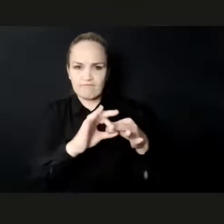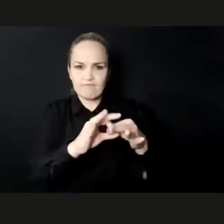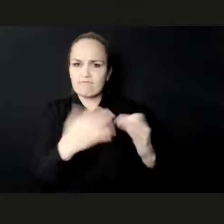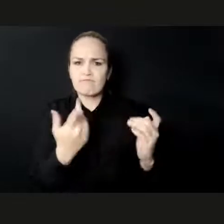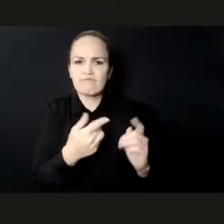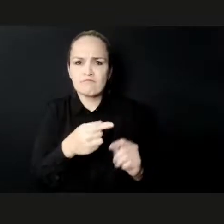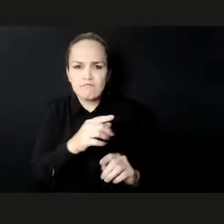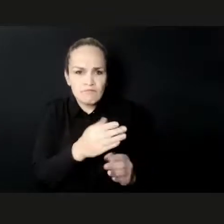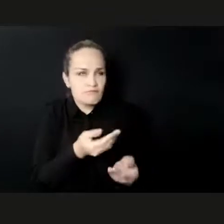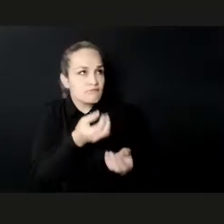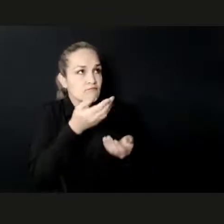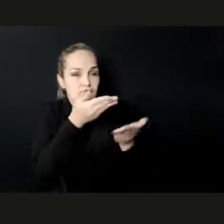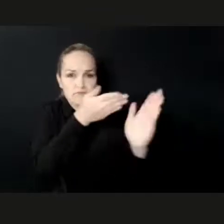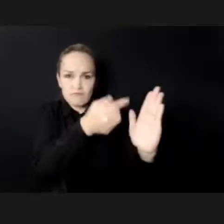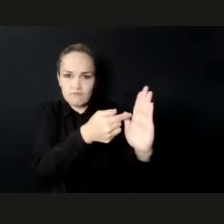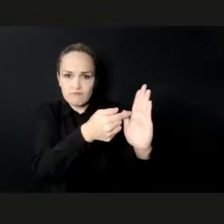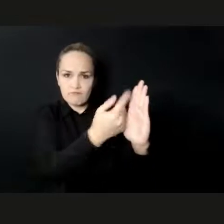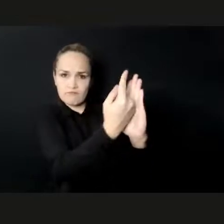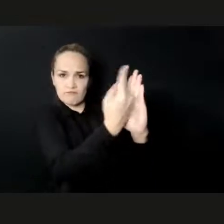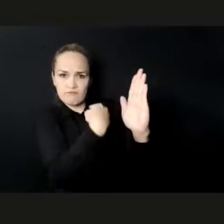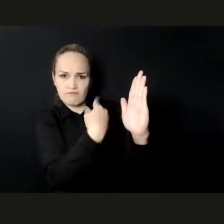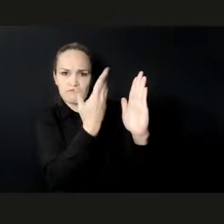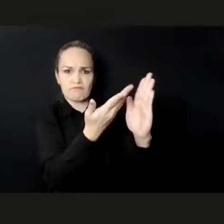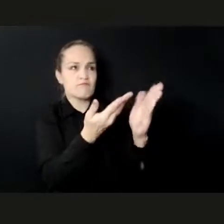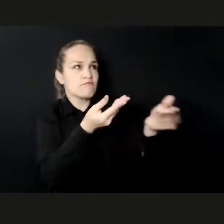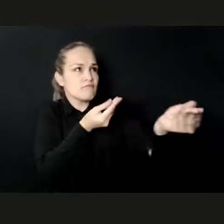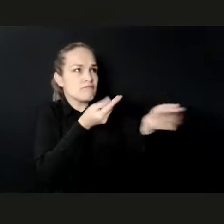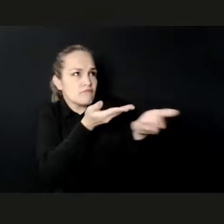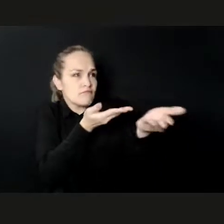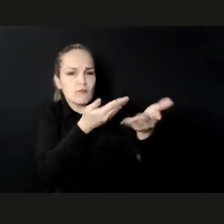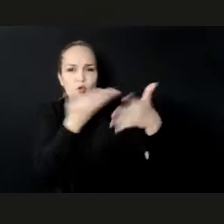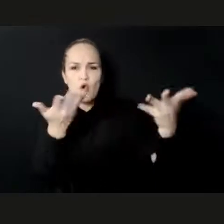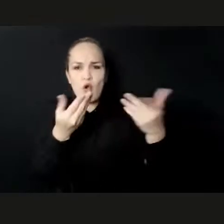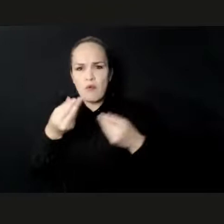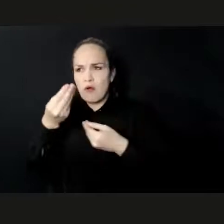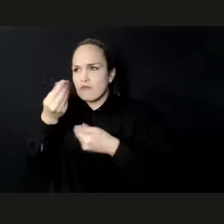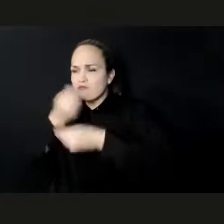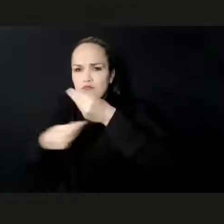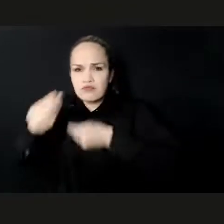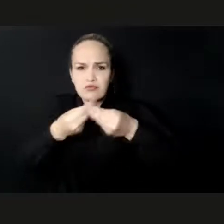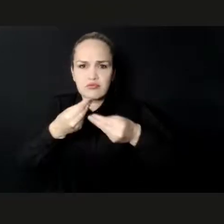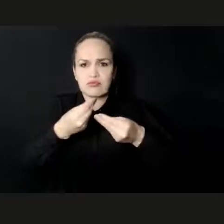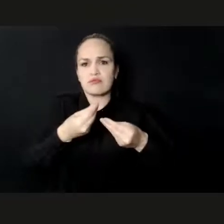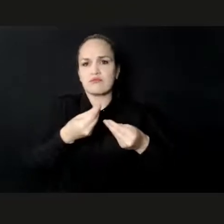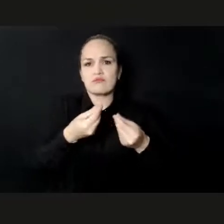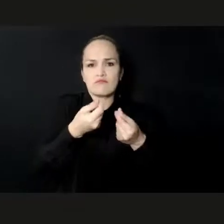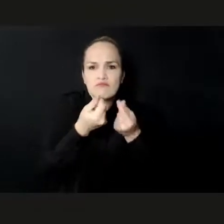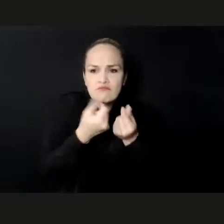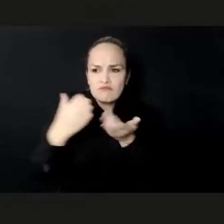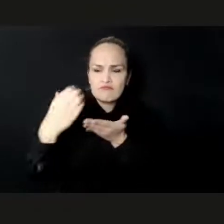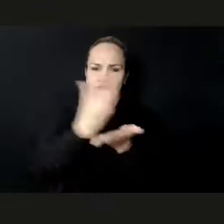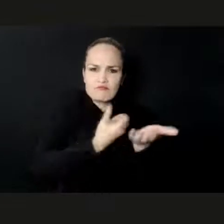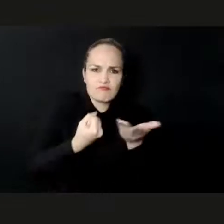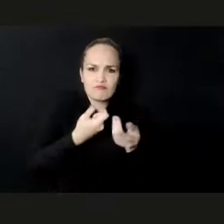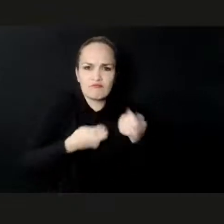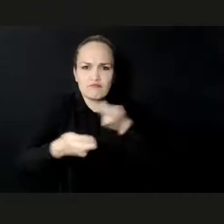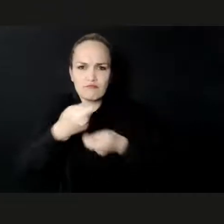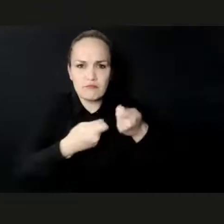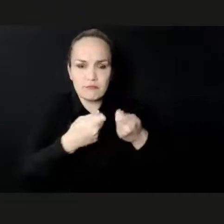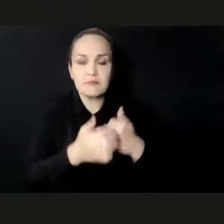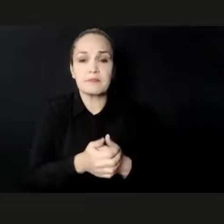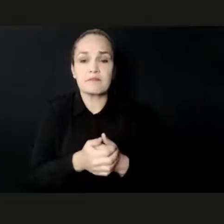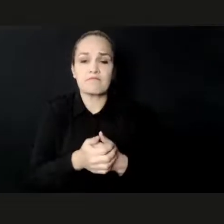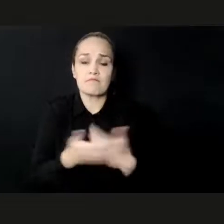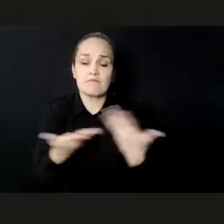We also welcome Sound Diplomacy, which uses music and culture, and this is a very important